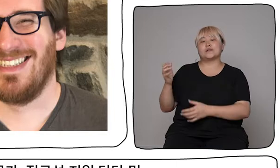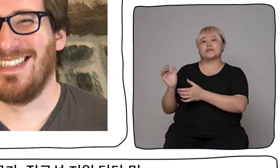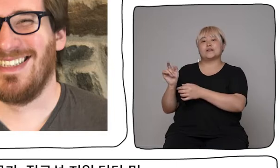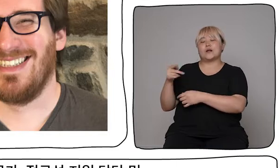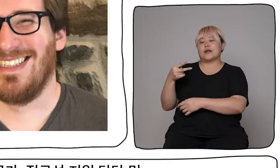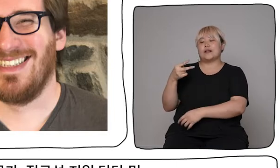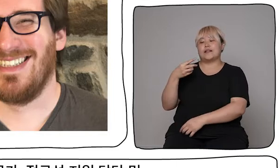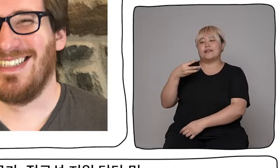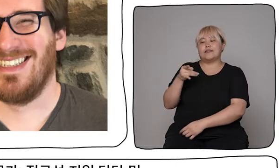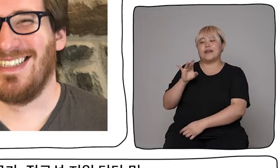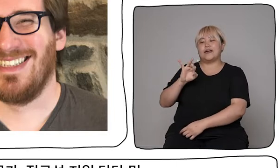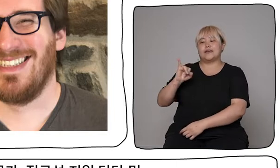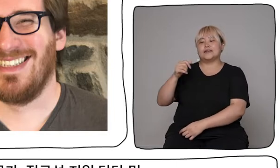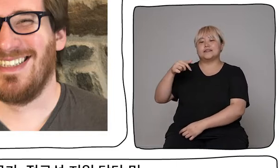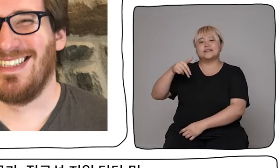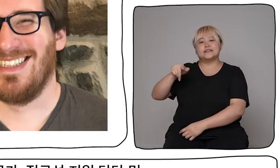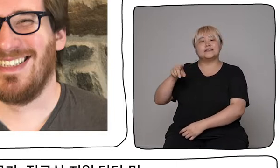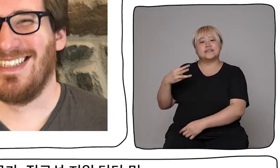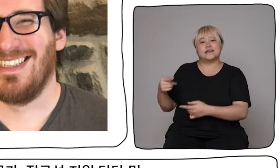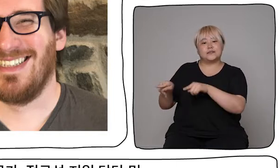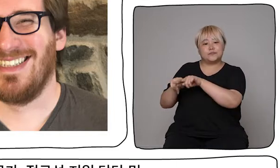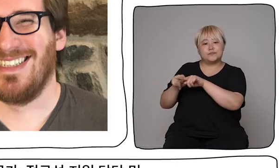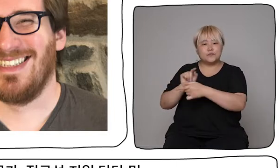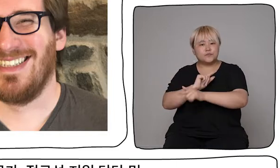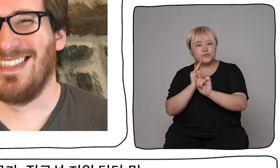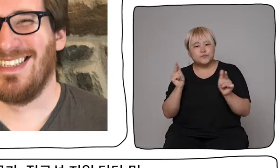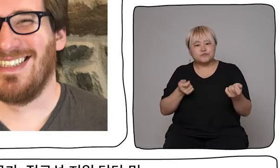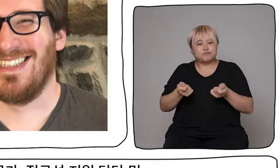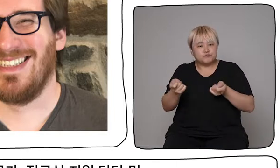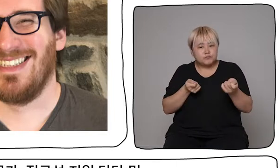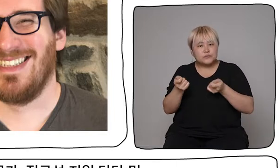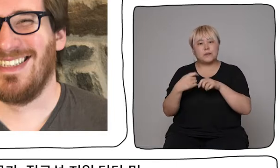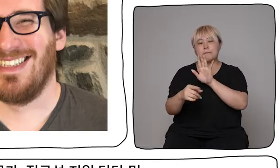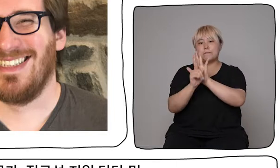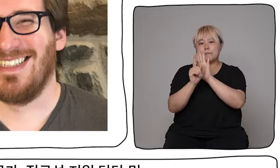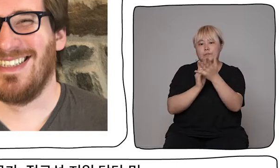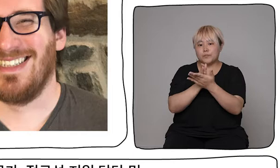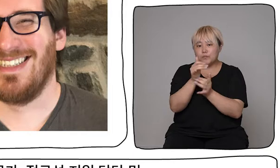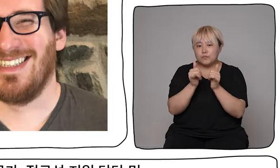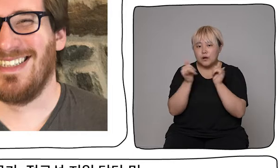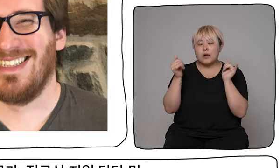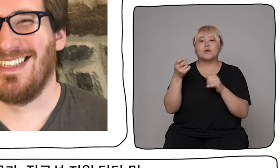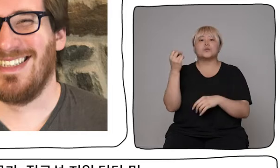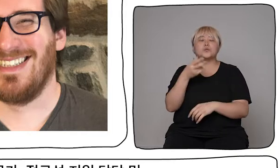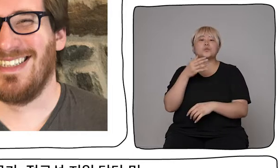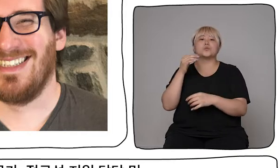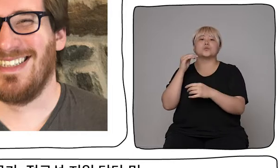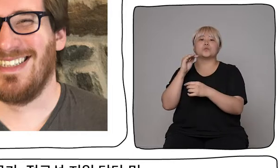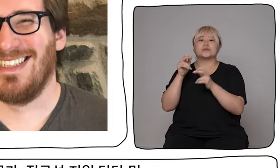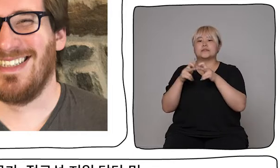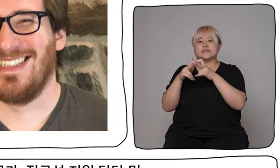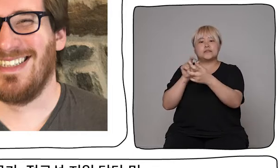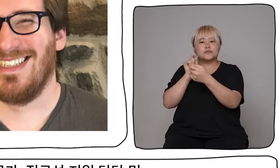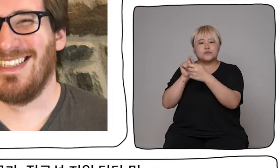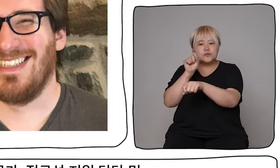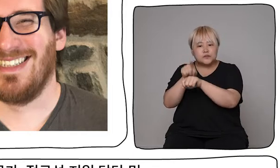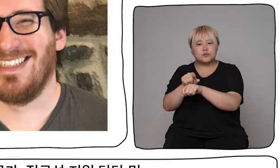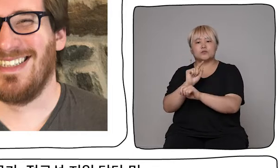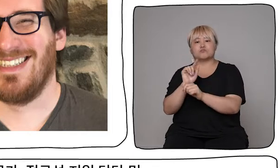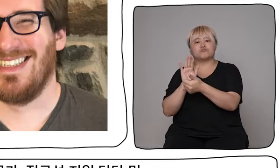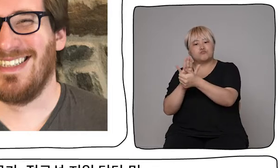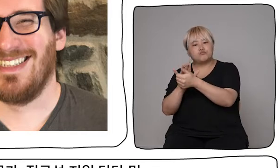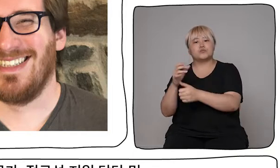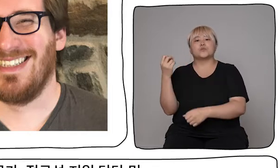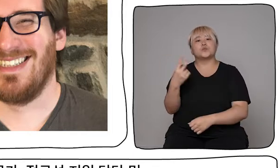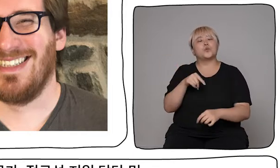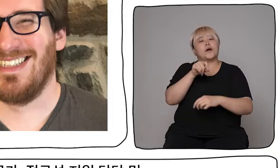and a wonderful other staff of all sorts of different producers and marketing people and access support workers and